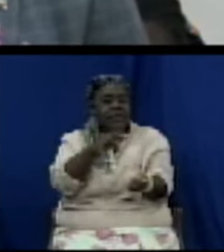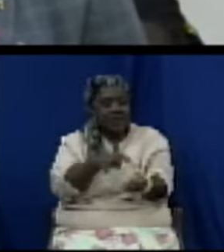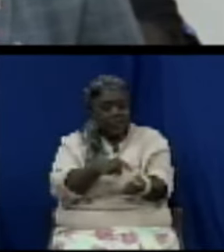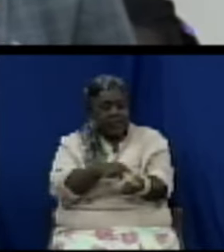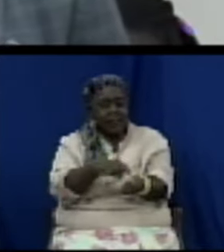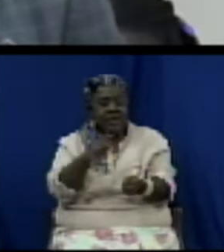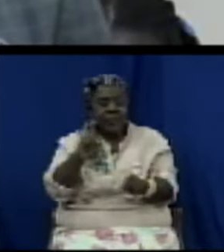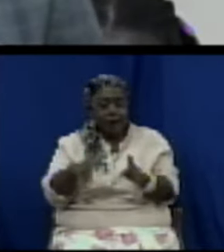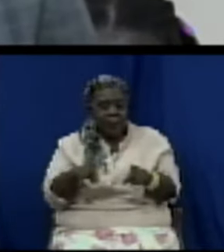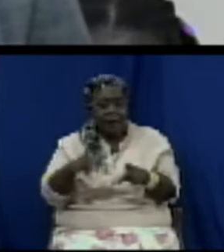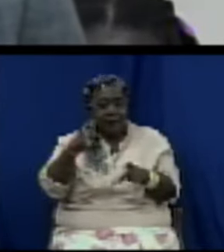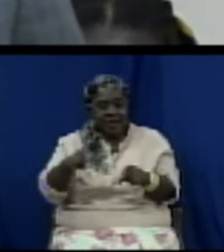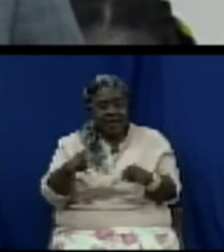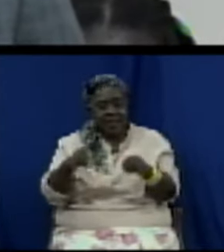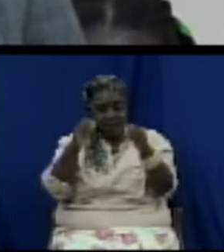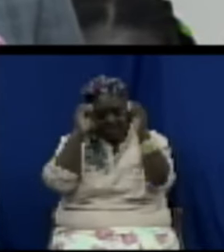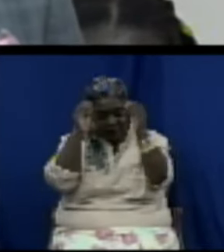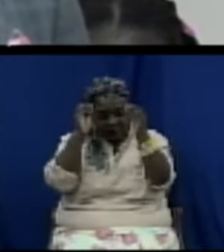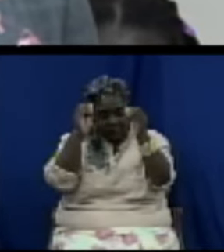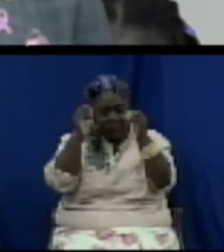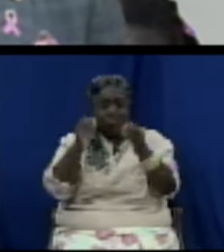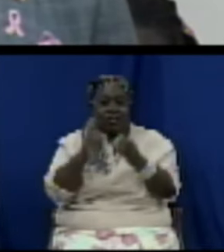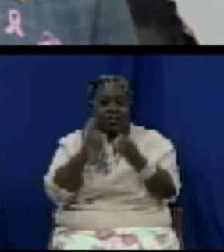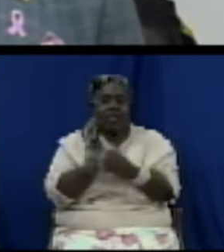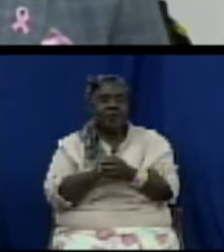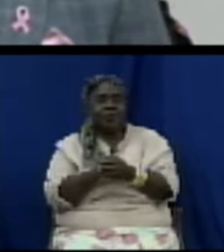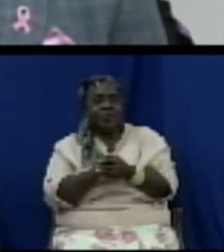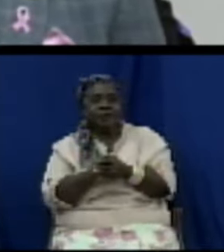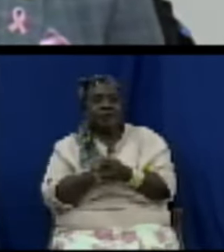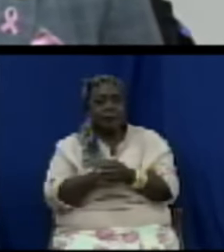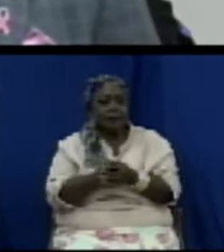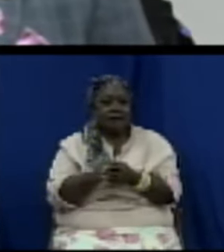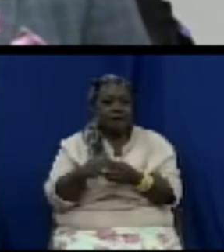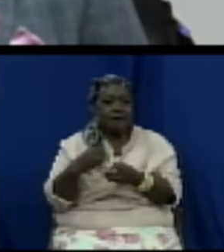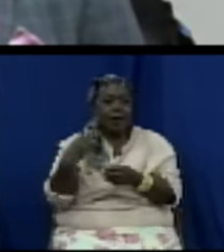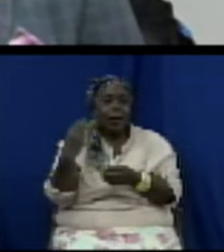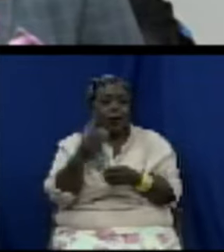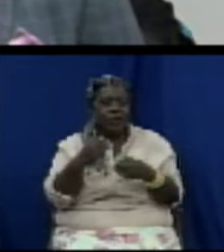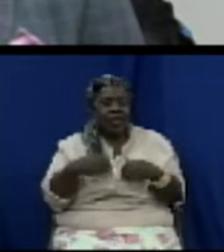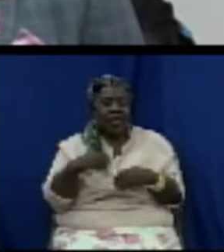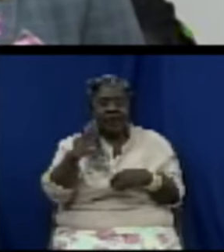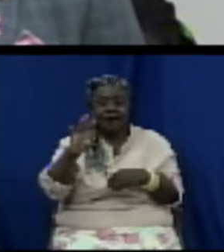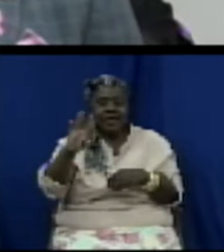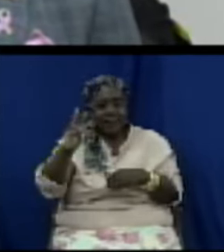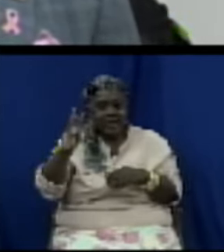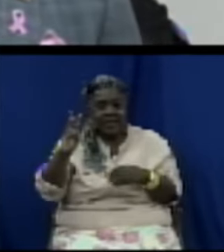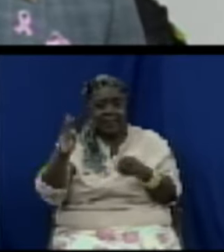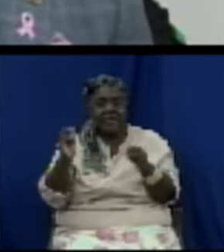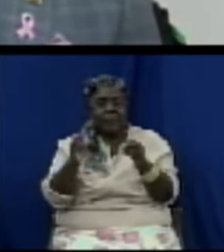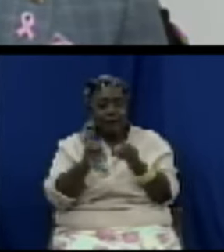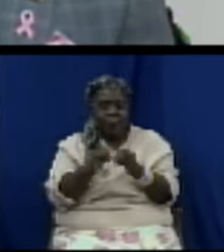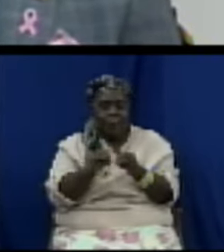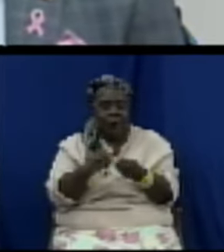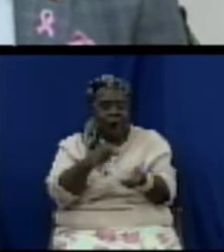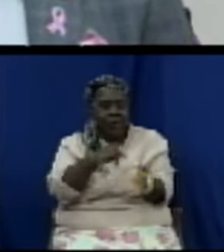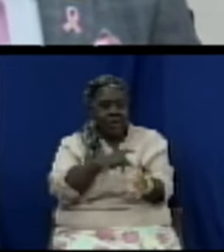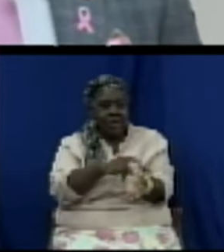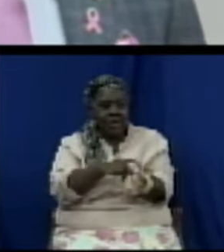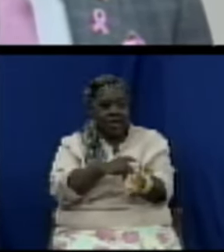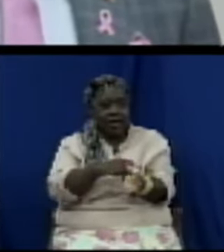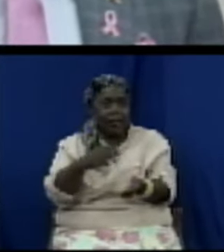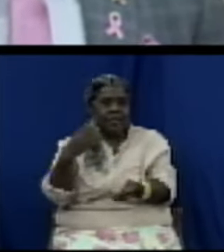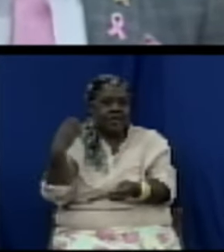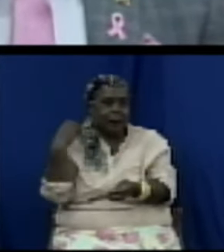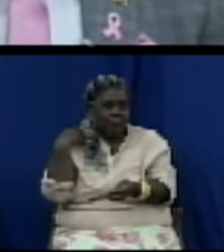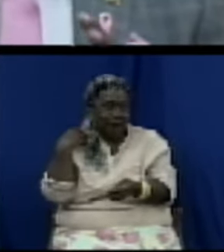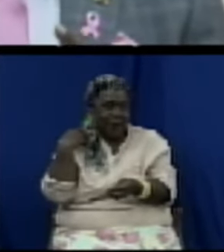we have also promoted six nurses to become nurse managers. So we have created six more positions of nurse managers because we think that this creates